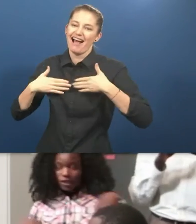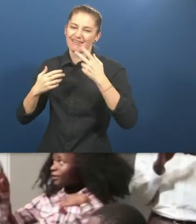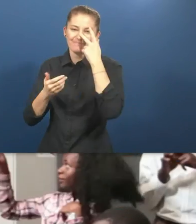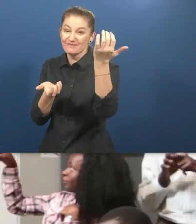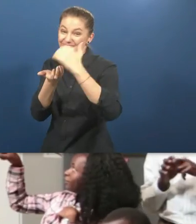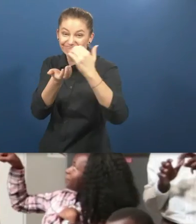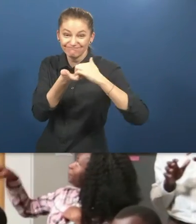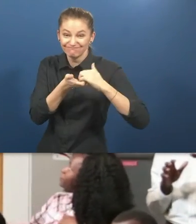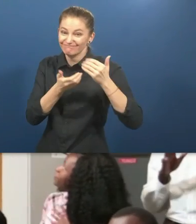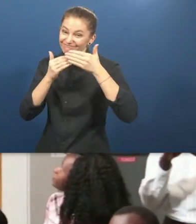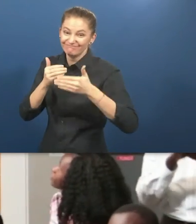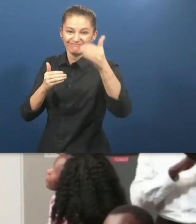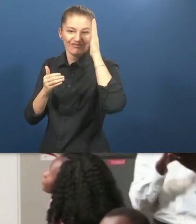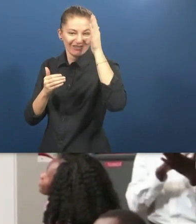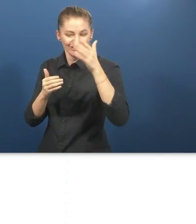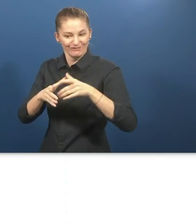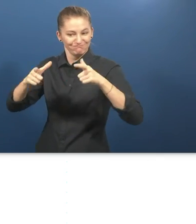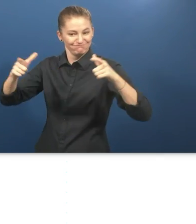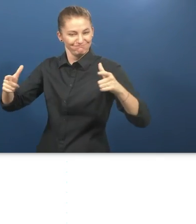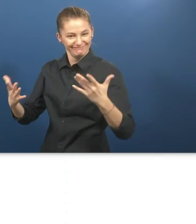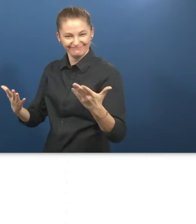with disabilities to further expand our model.